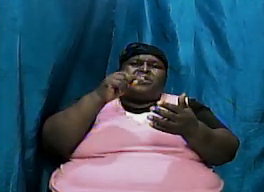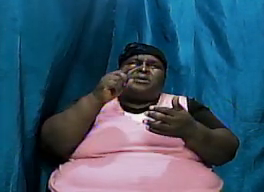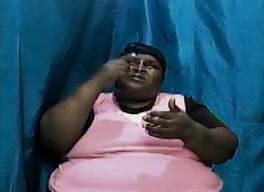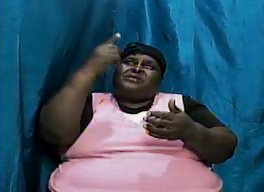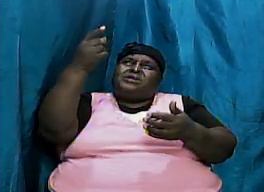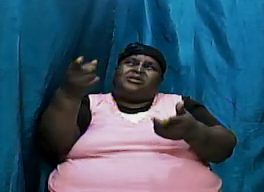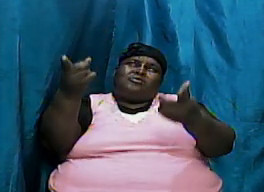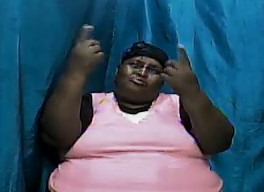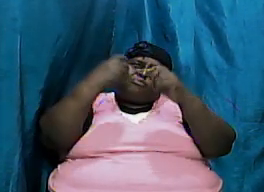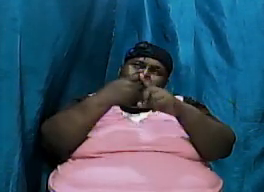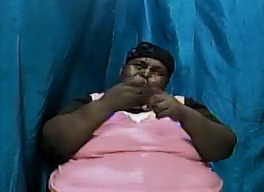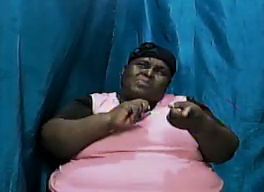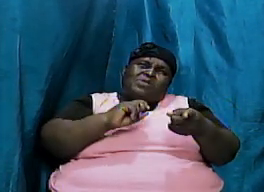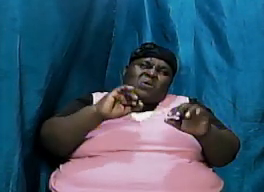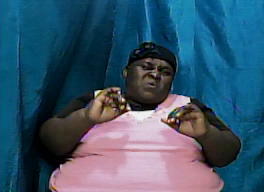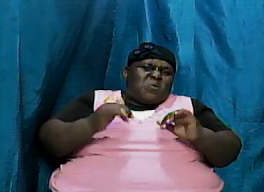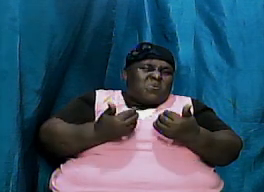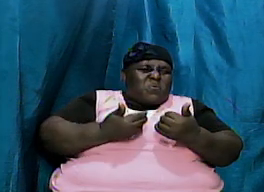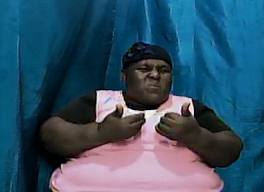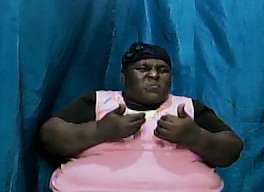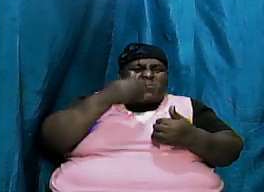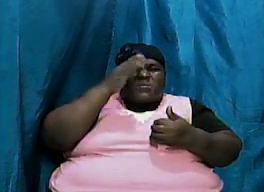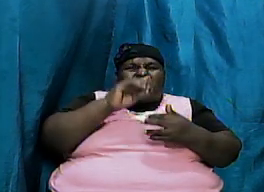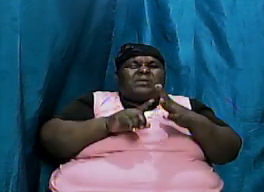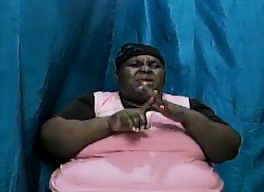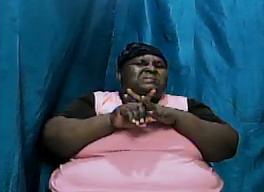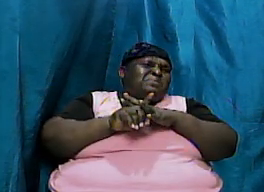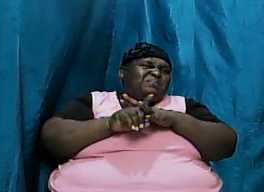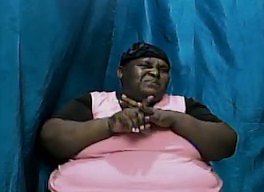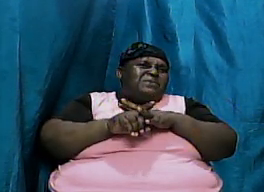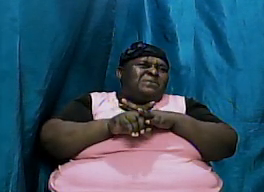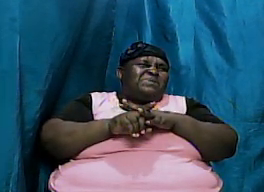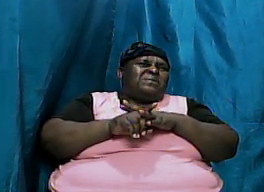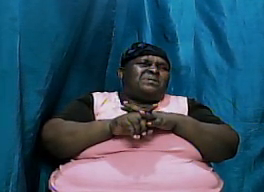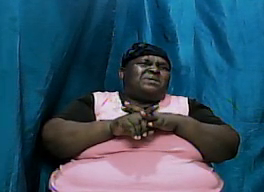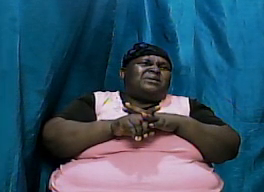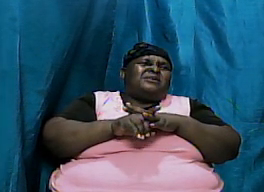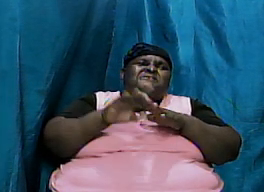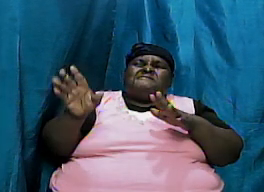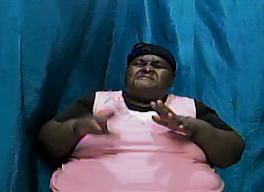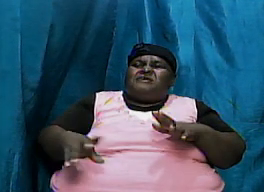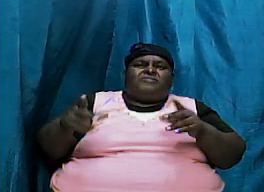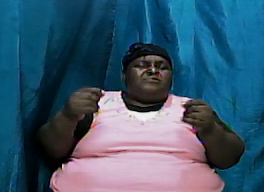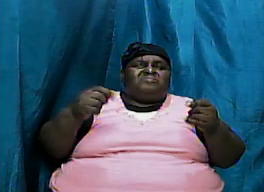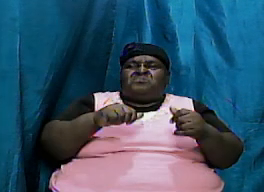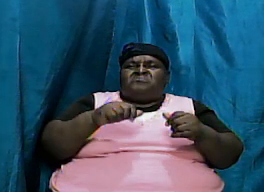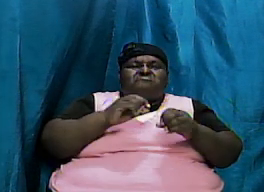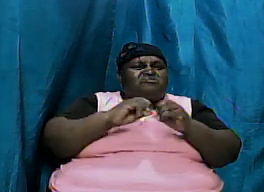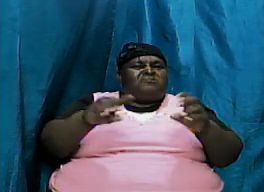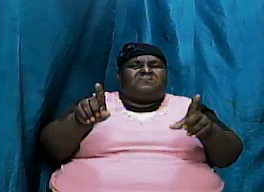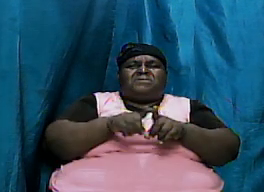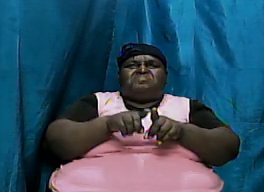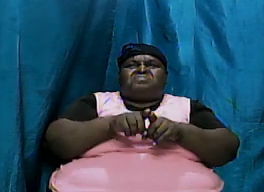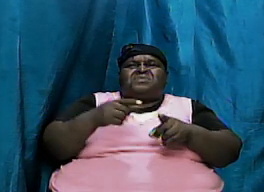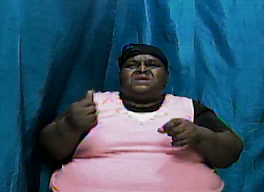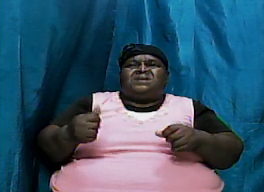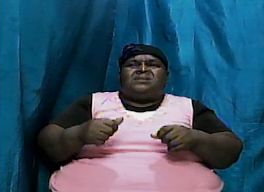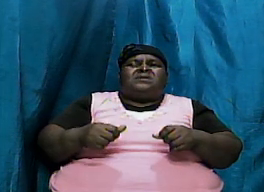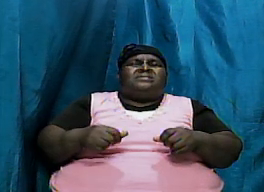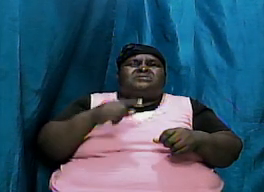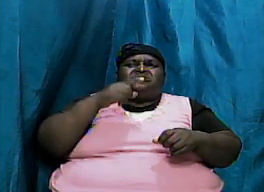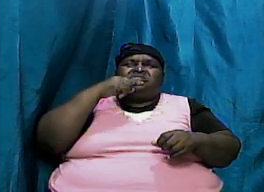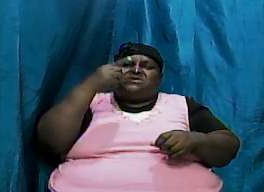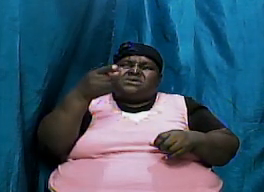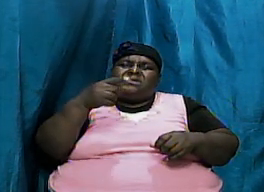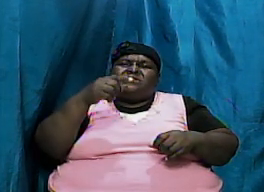how he emerged and no he didn't do anything like that he just stated a fact